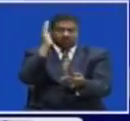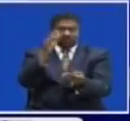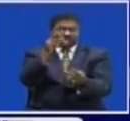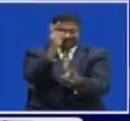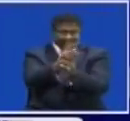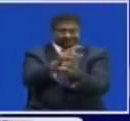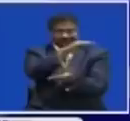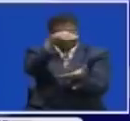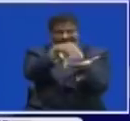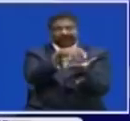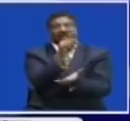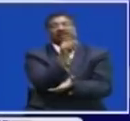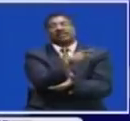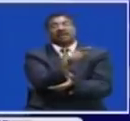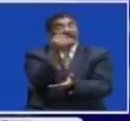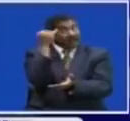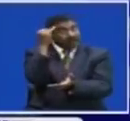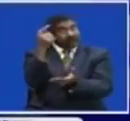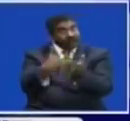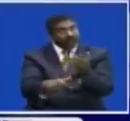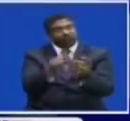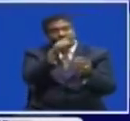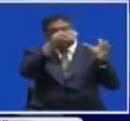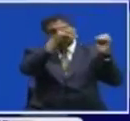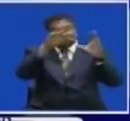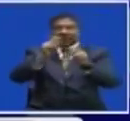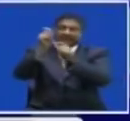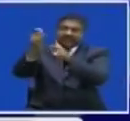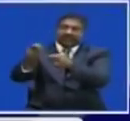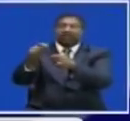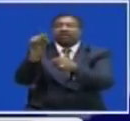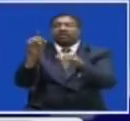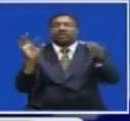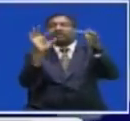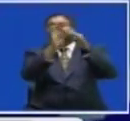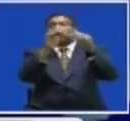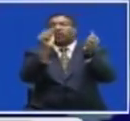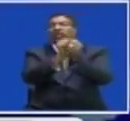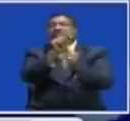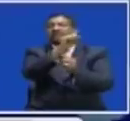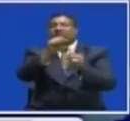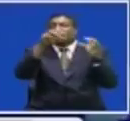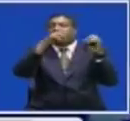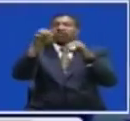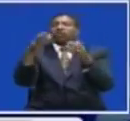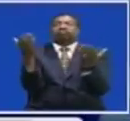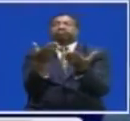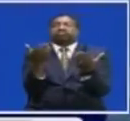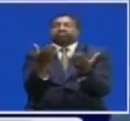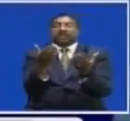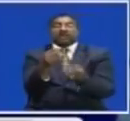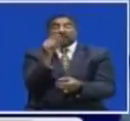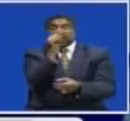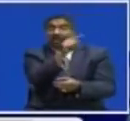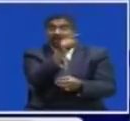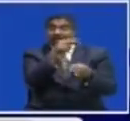Mukosa says The project is aimed at providing electricity To areas that are not connected To the national grid Meanwhile, Misa Mukosa said